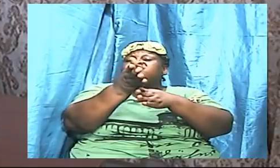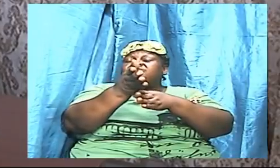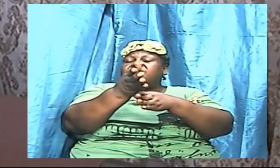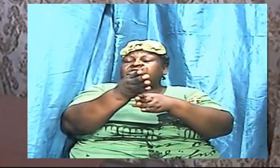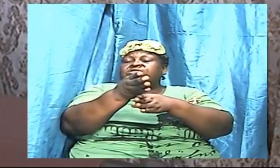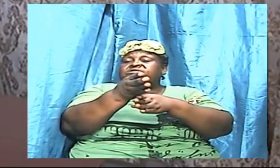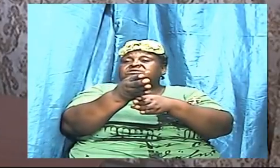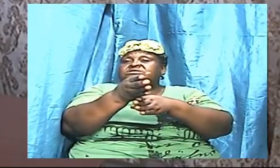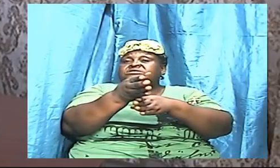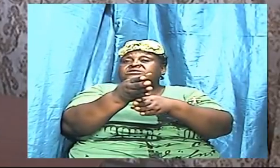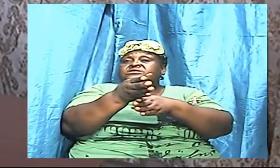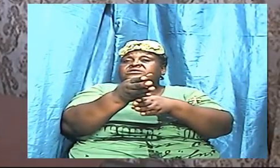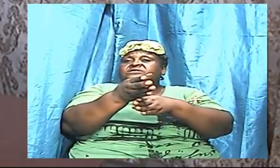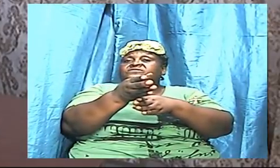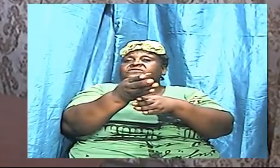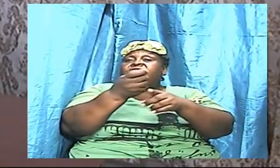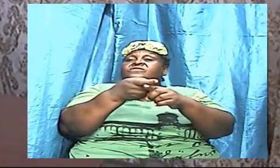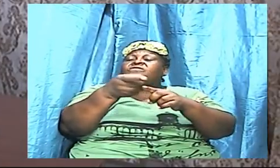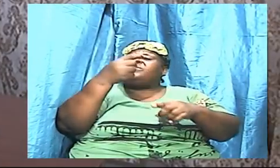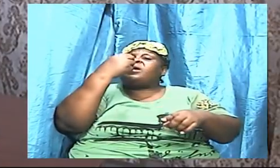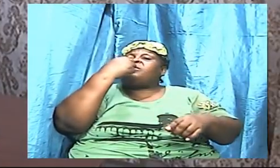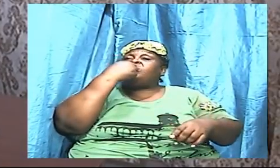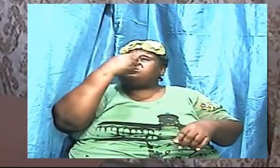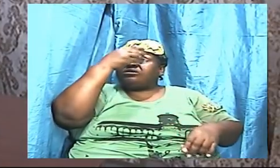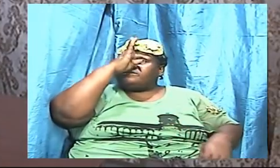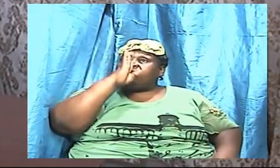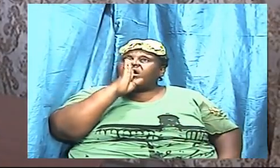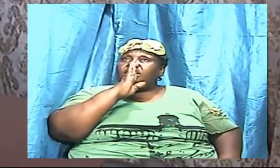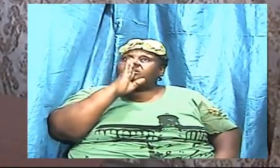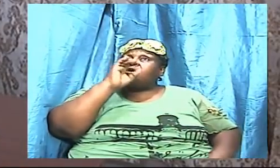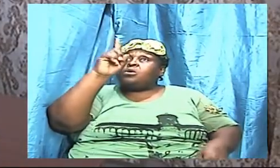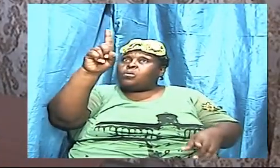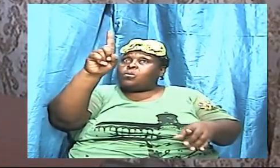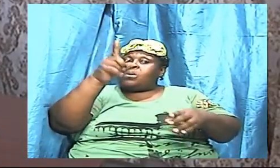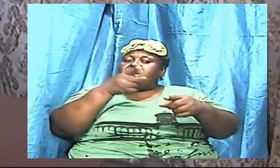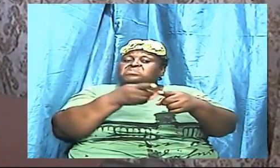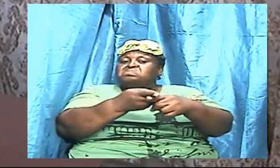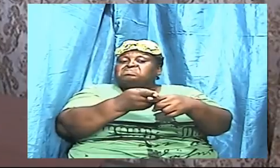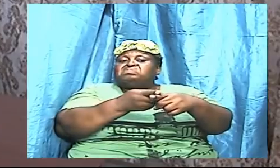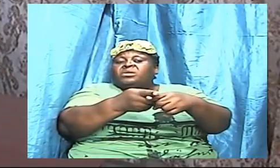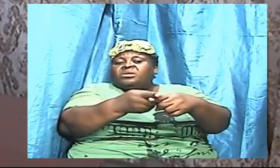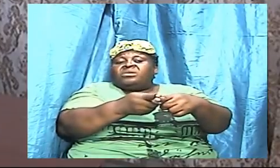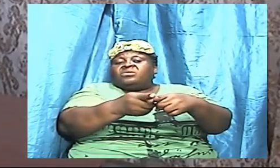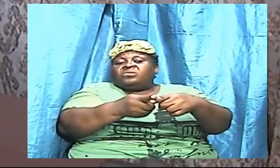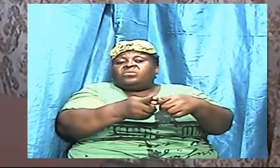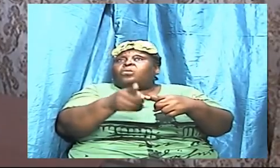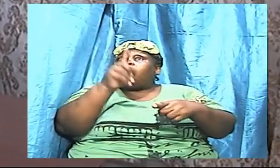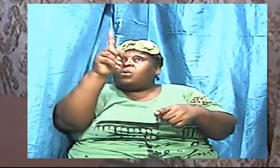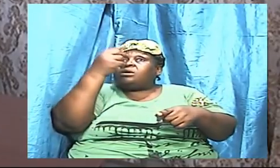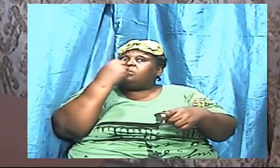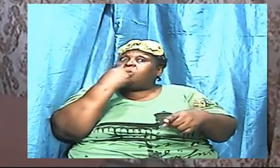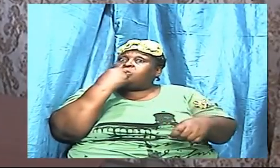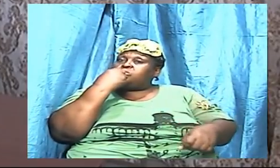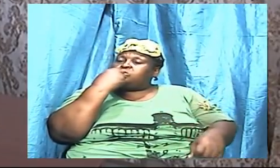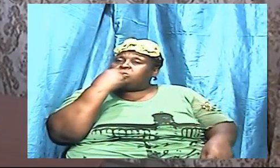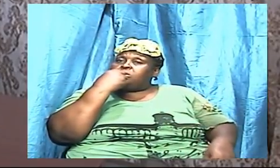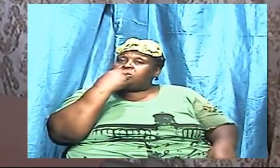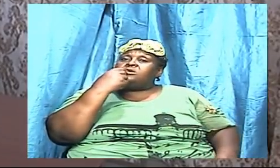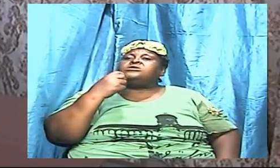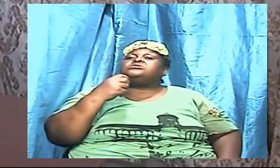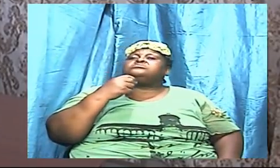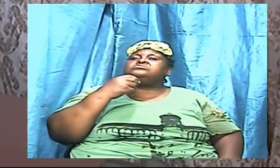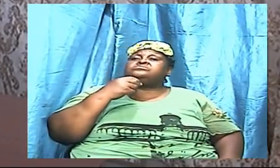mouth of almighty god so one side one mouth bam